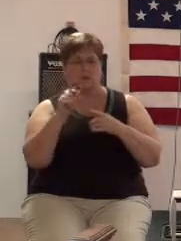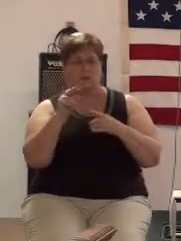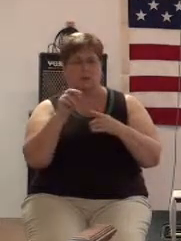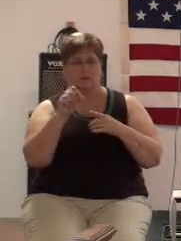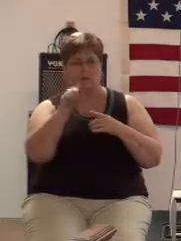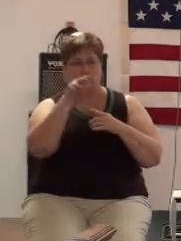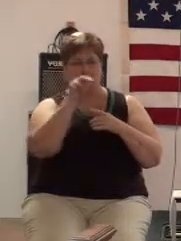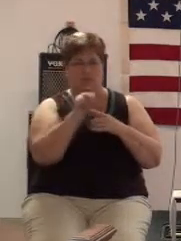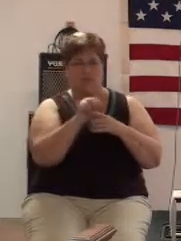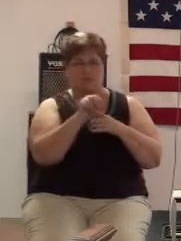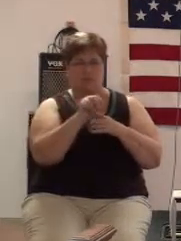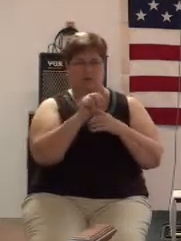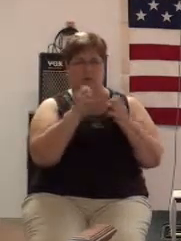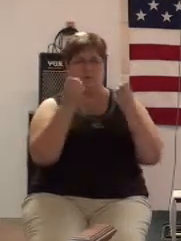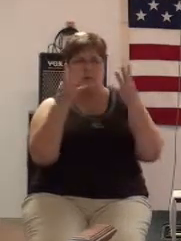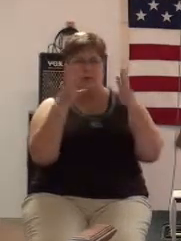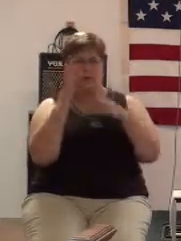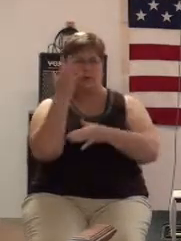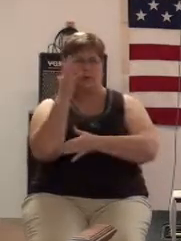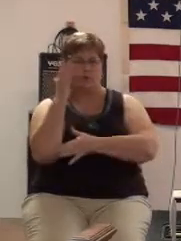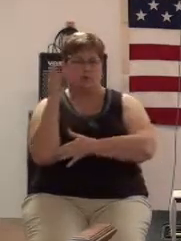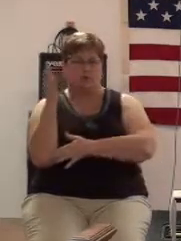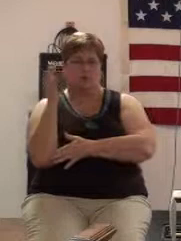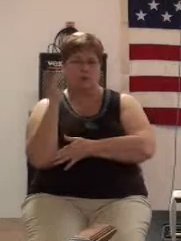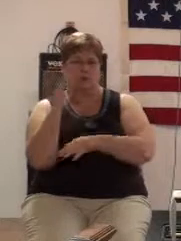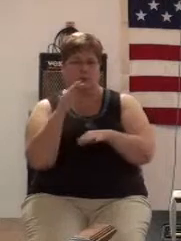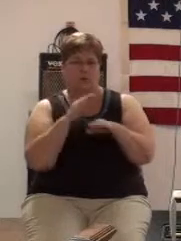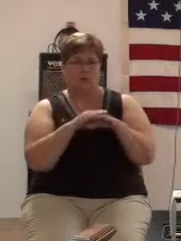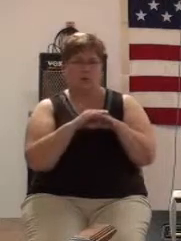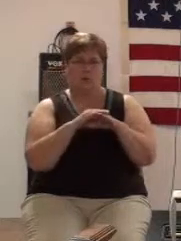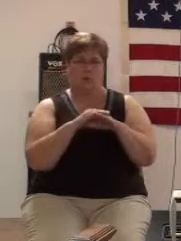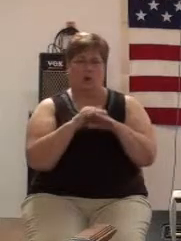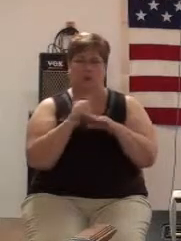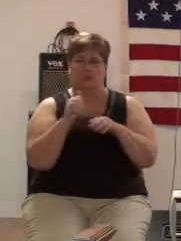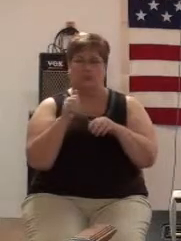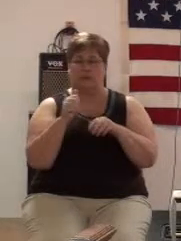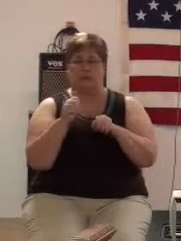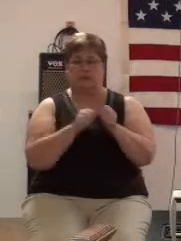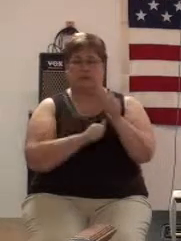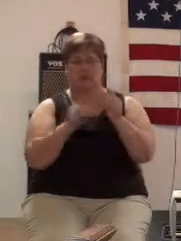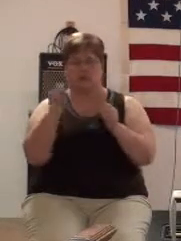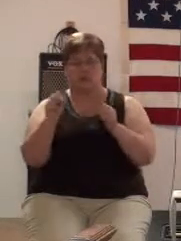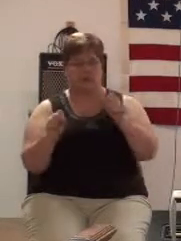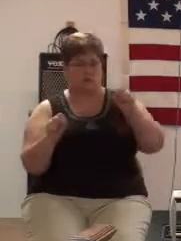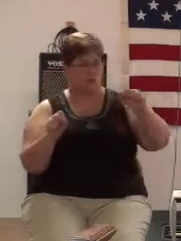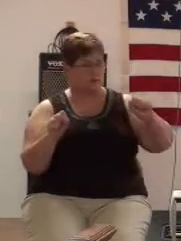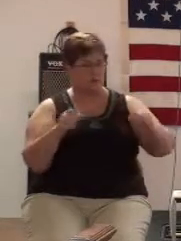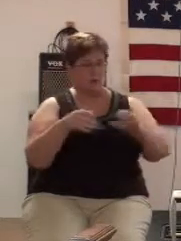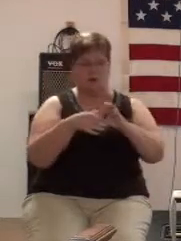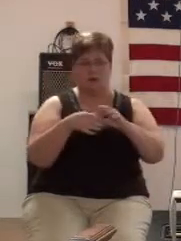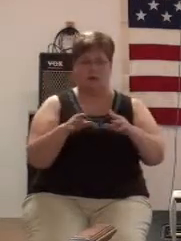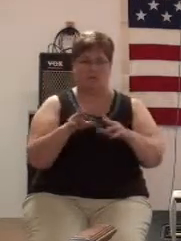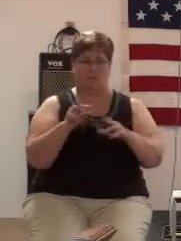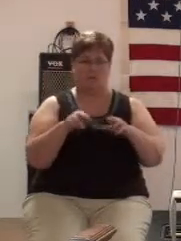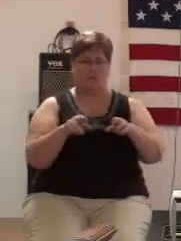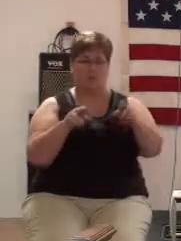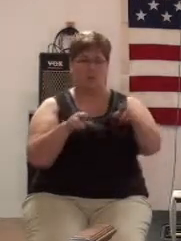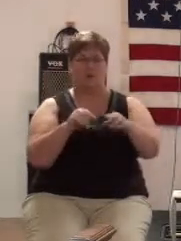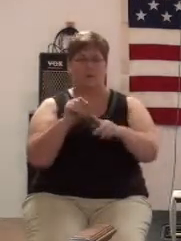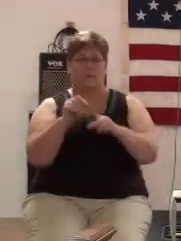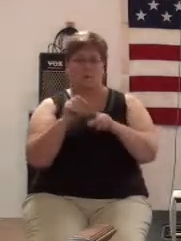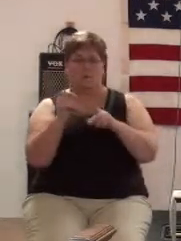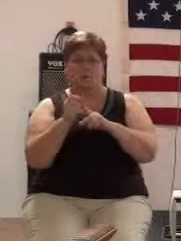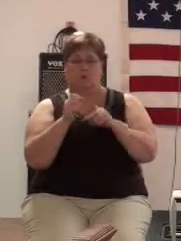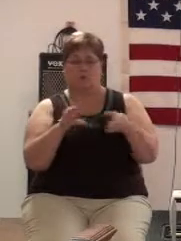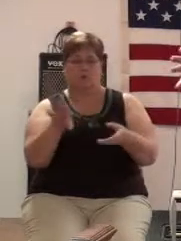You see, there was many trees on either side of the river, but when it dumped into the